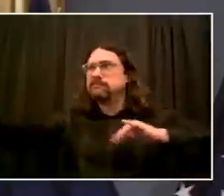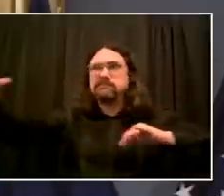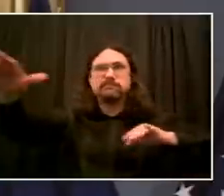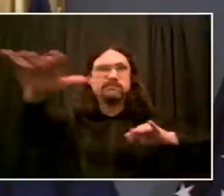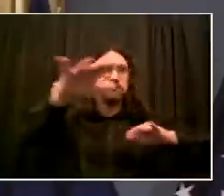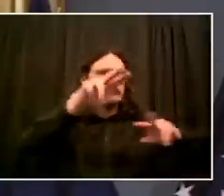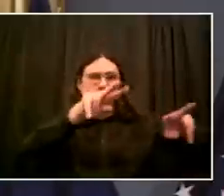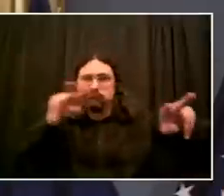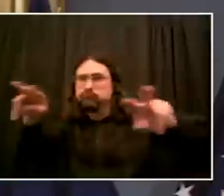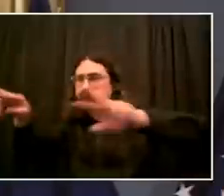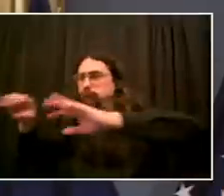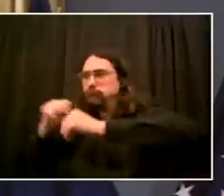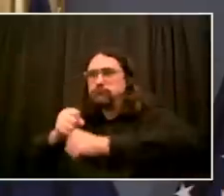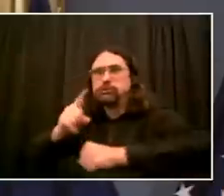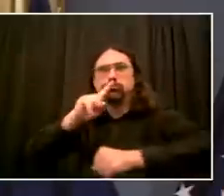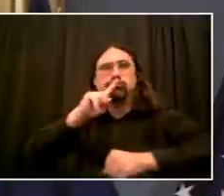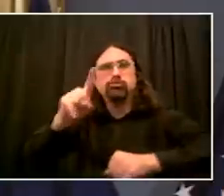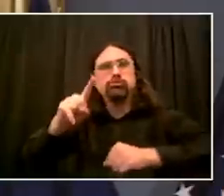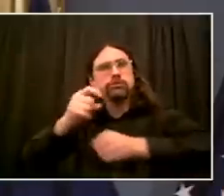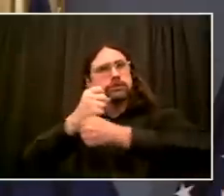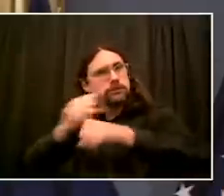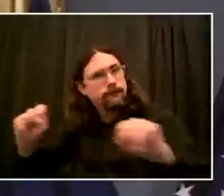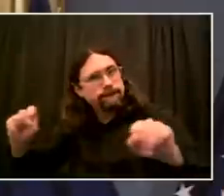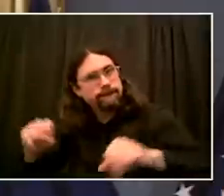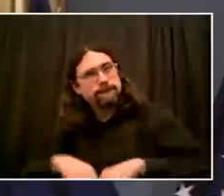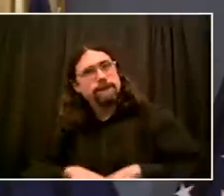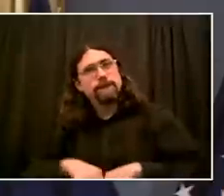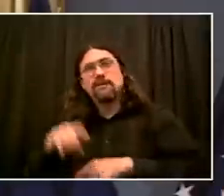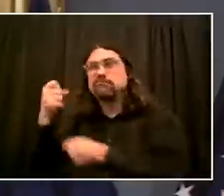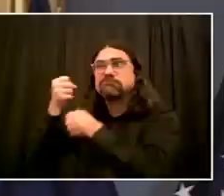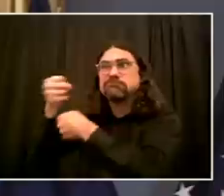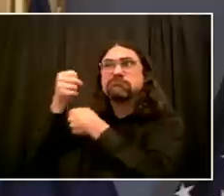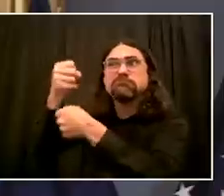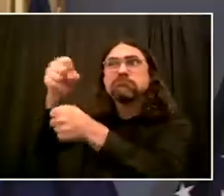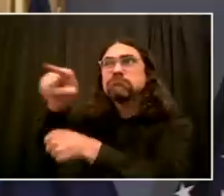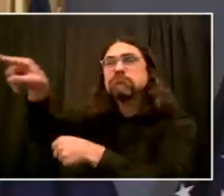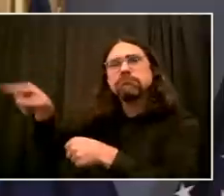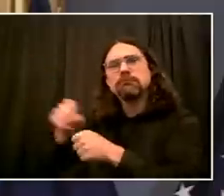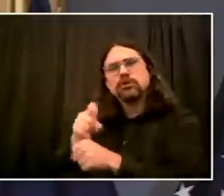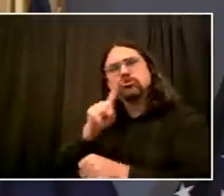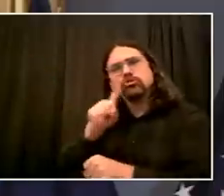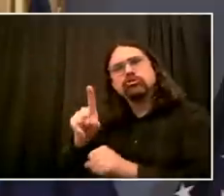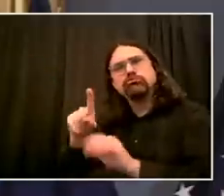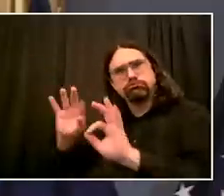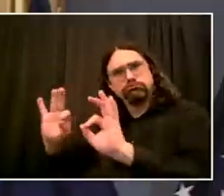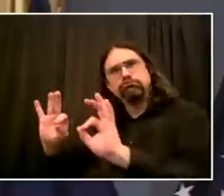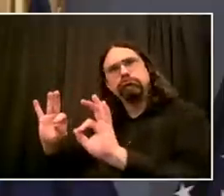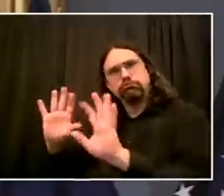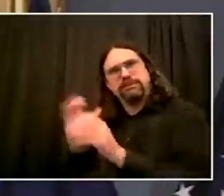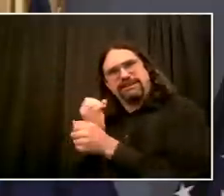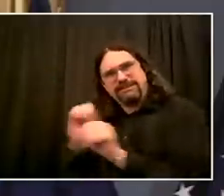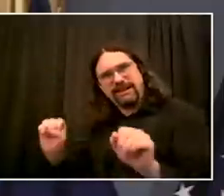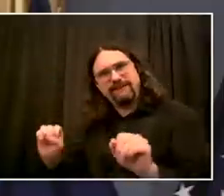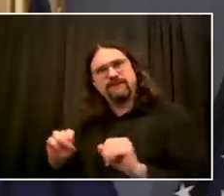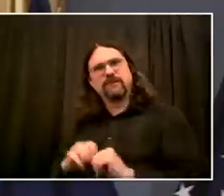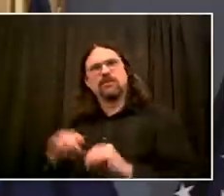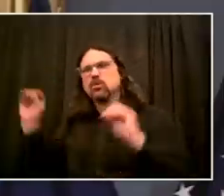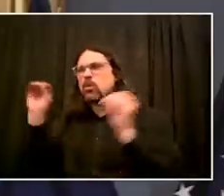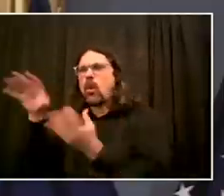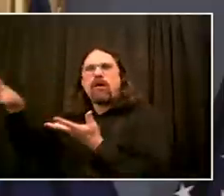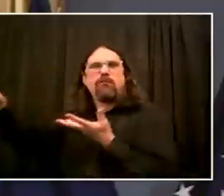the property of people in this city. And when you add up how many things were happening and how many places all over this city,